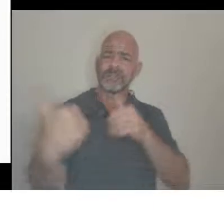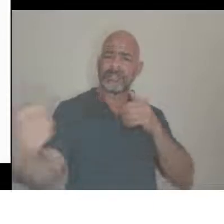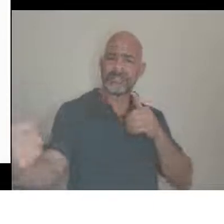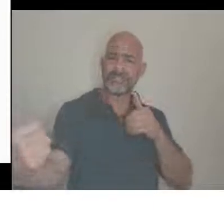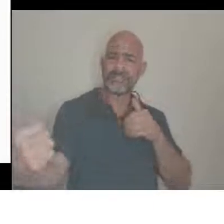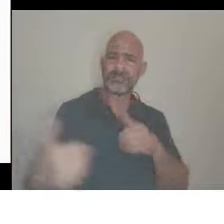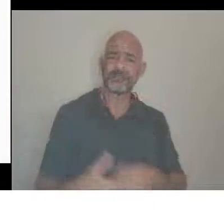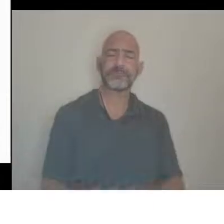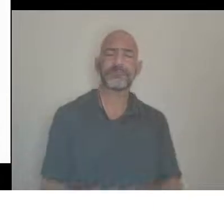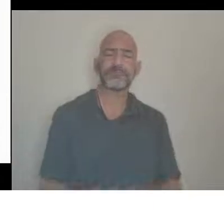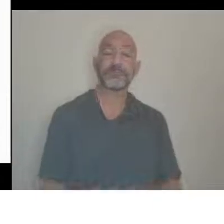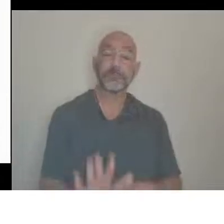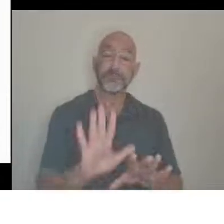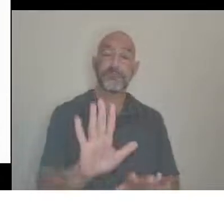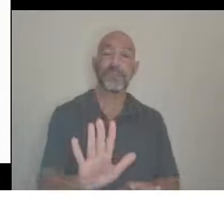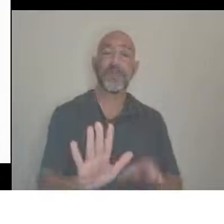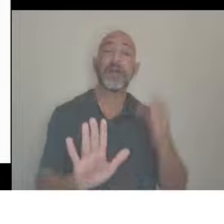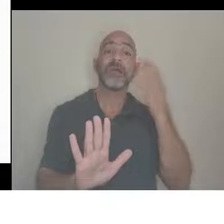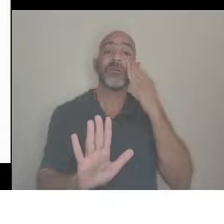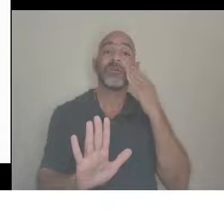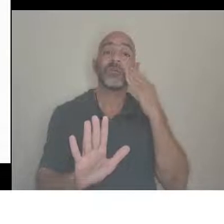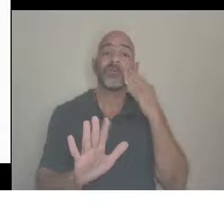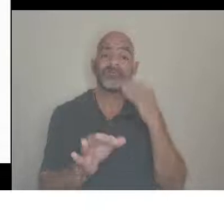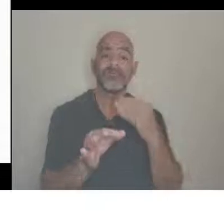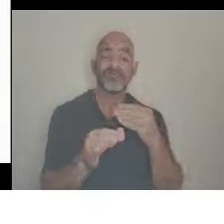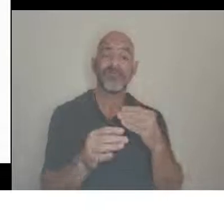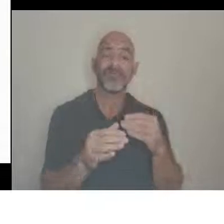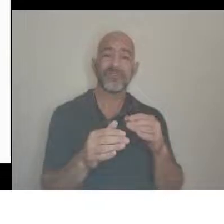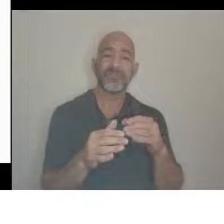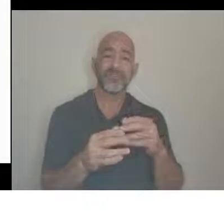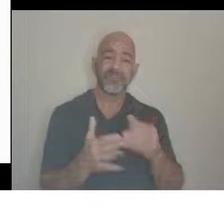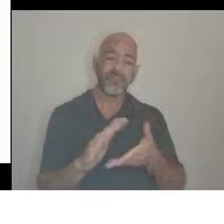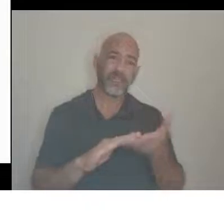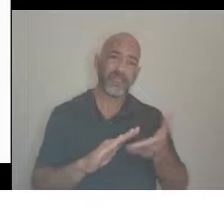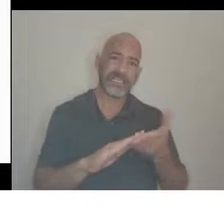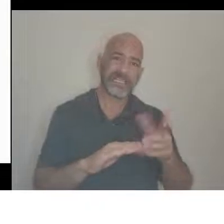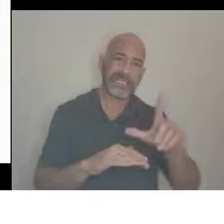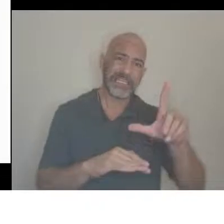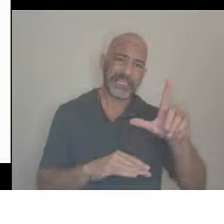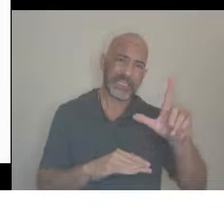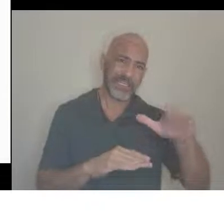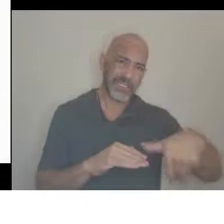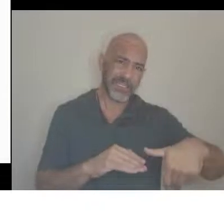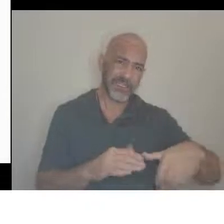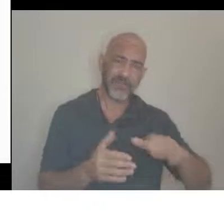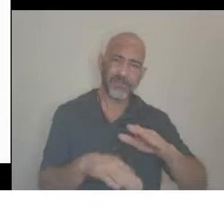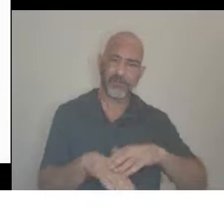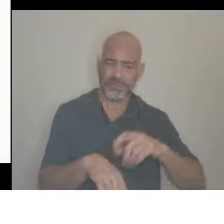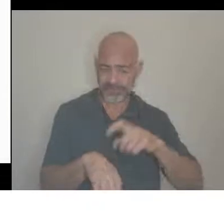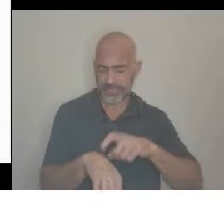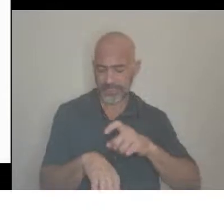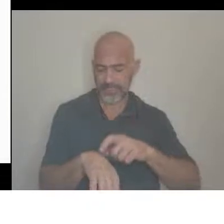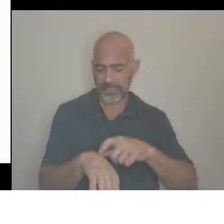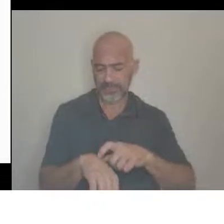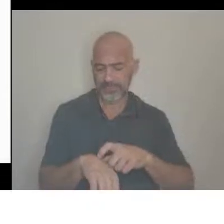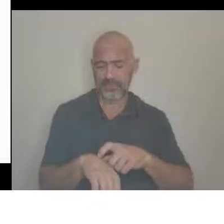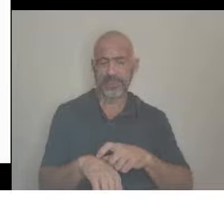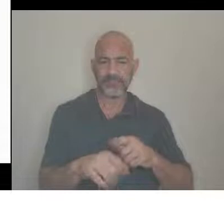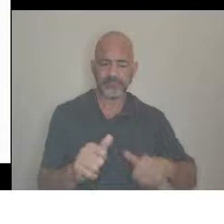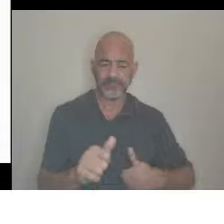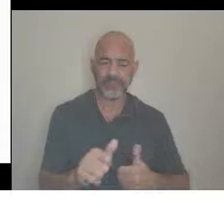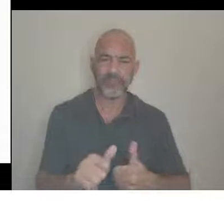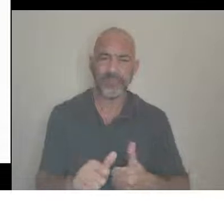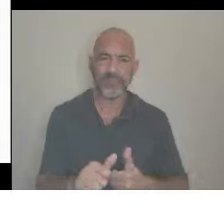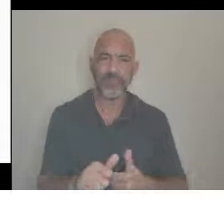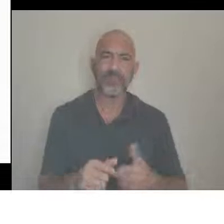a little late on time, um, what I was going to suggest is we do have some alternative words for